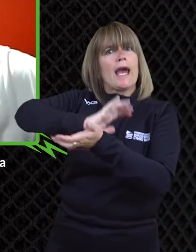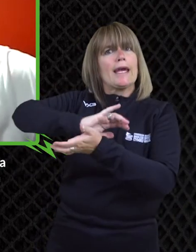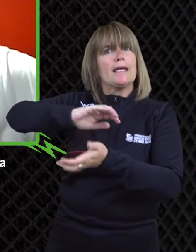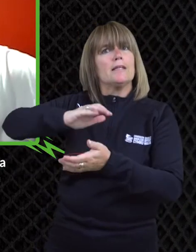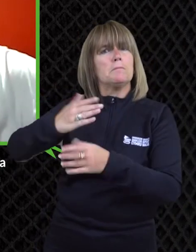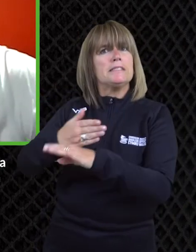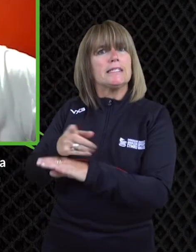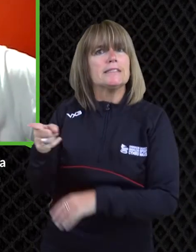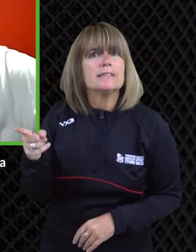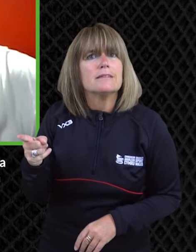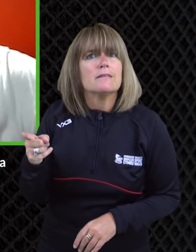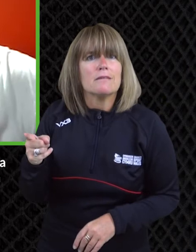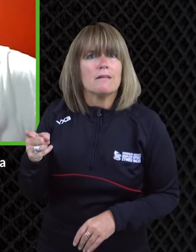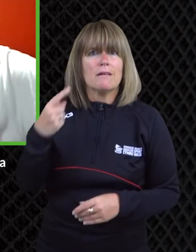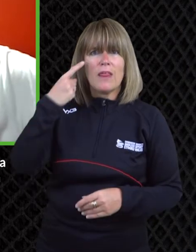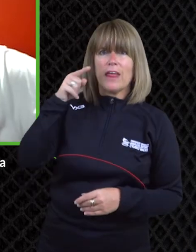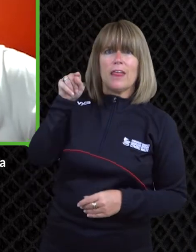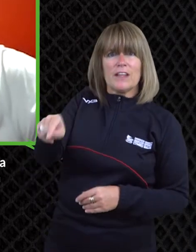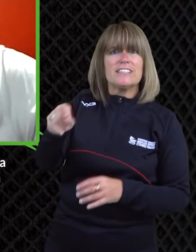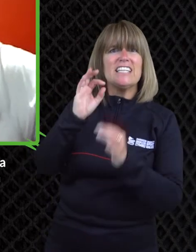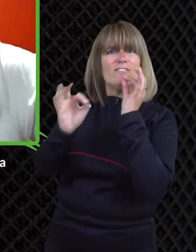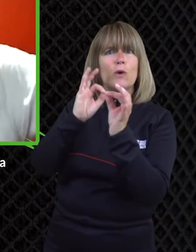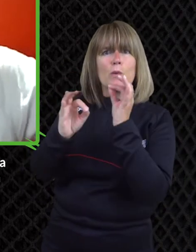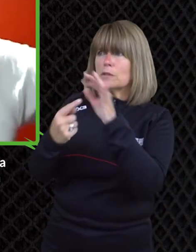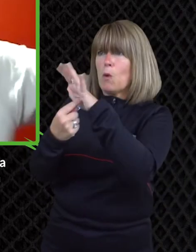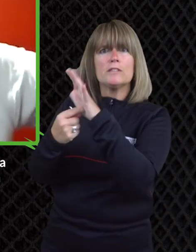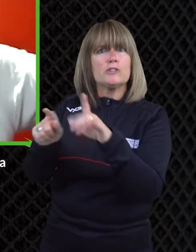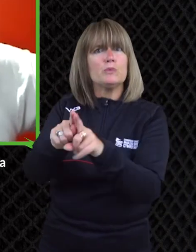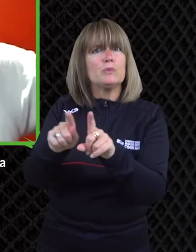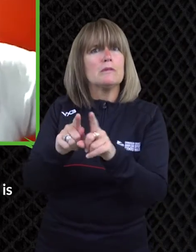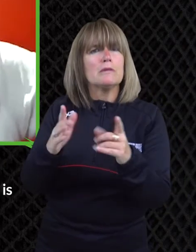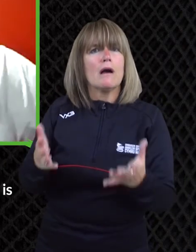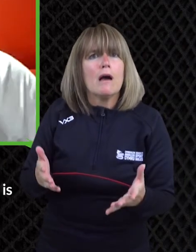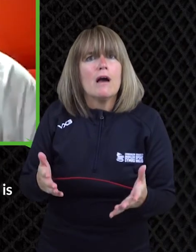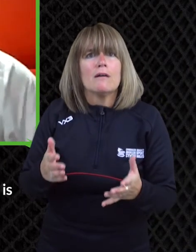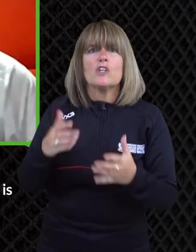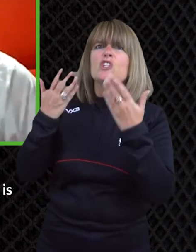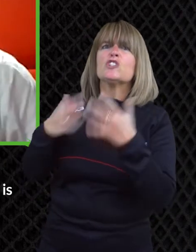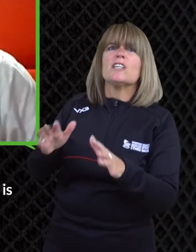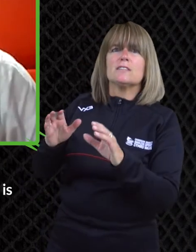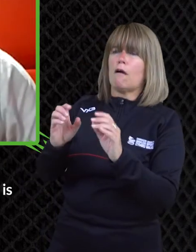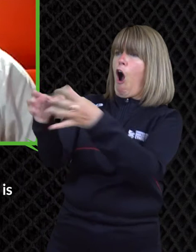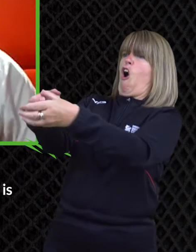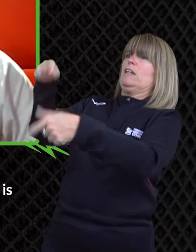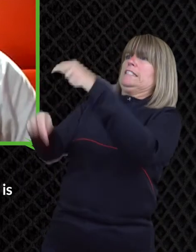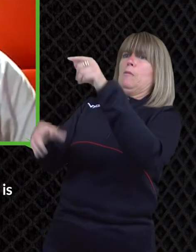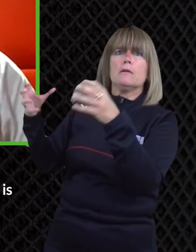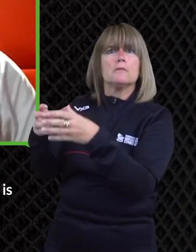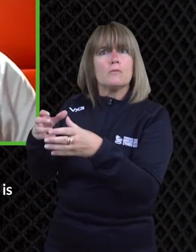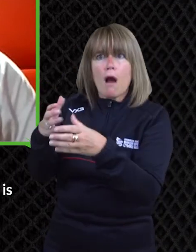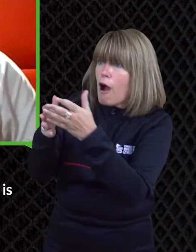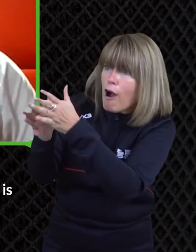first person with down syndrome to run the london marathon you know he's fantastic he's got his own business he's not just you know i don't just go to him for